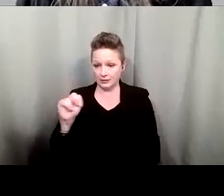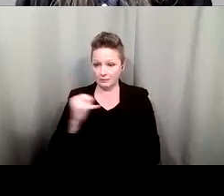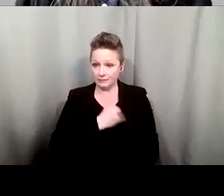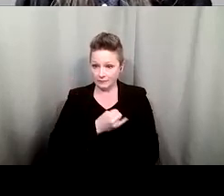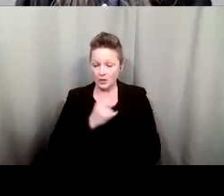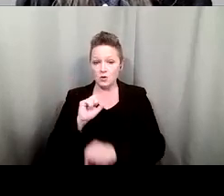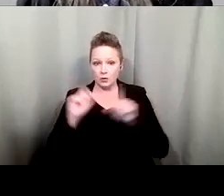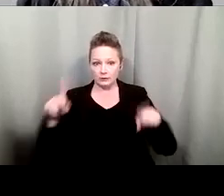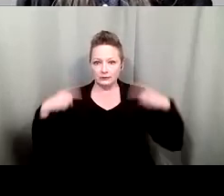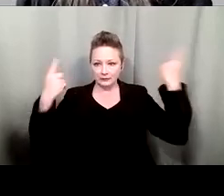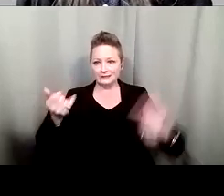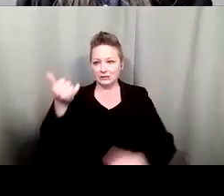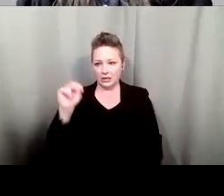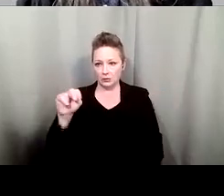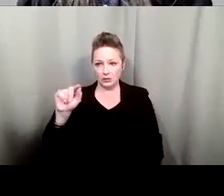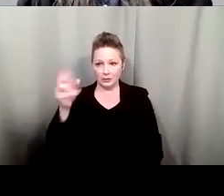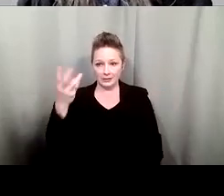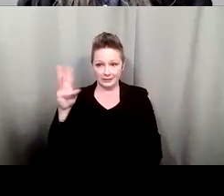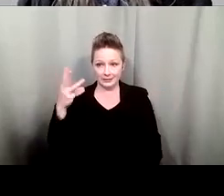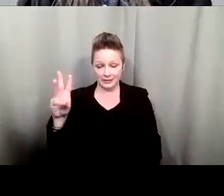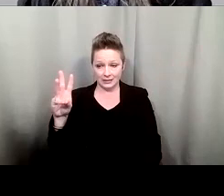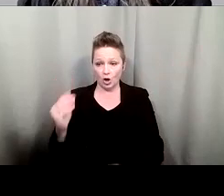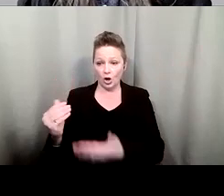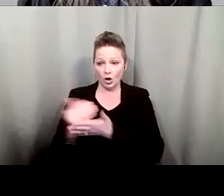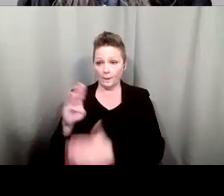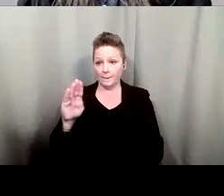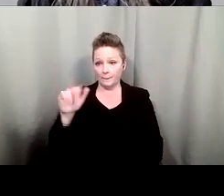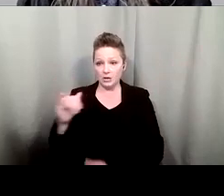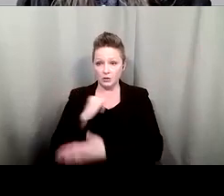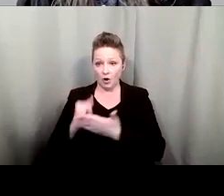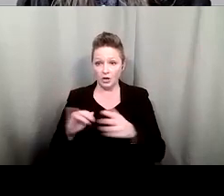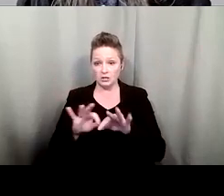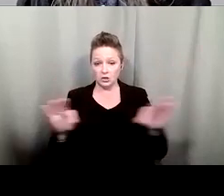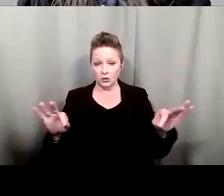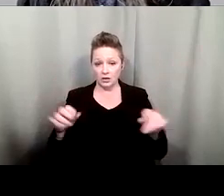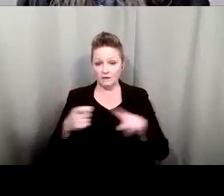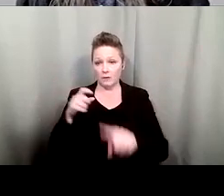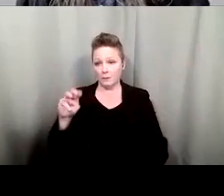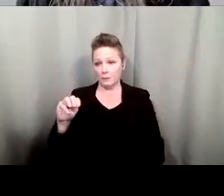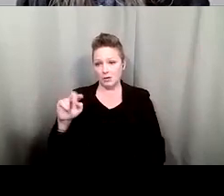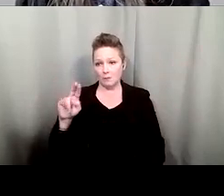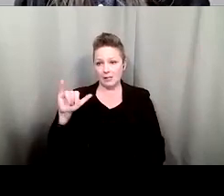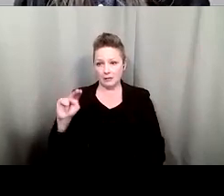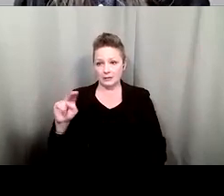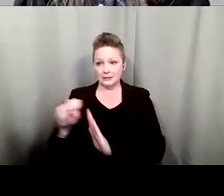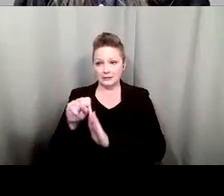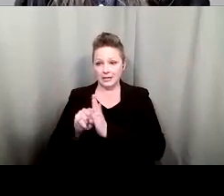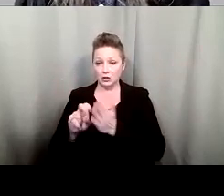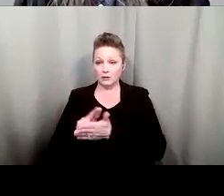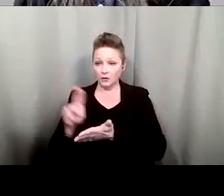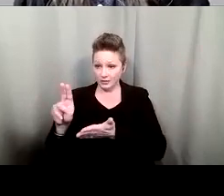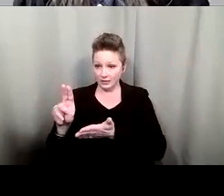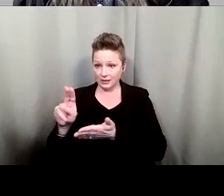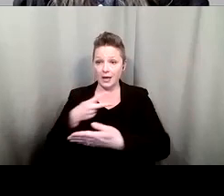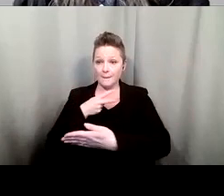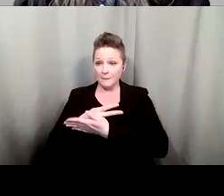Hearing since January 2016. She obtained her Bachelor's of Arts degree from Metropolitan State University and her Master's